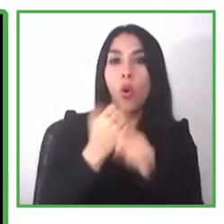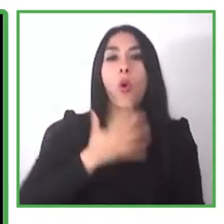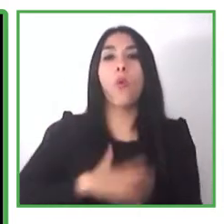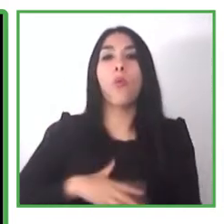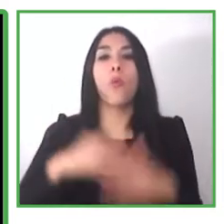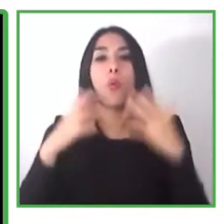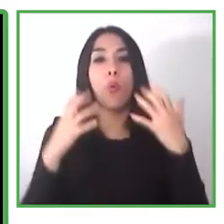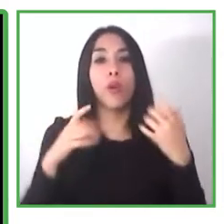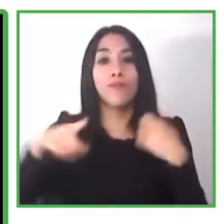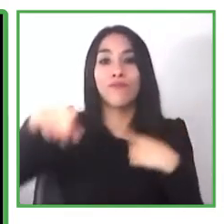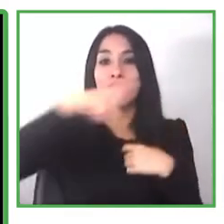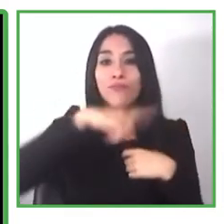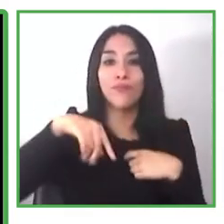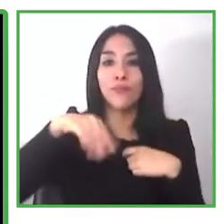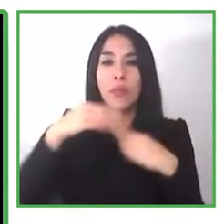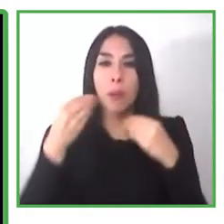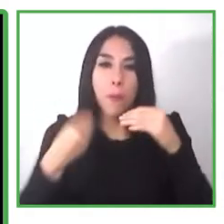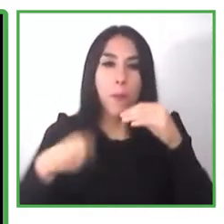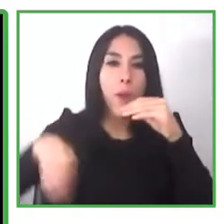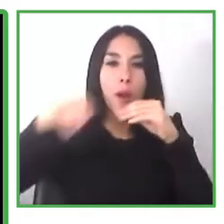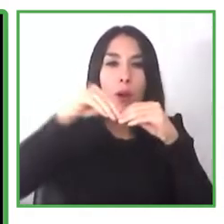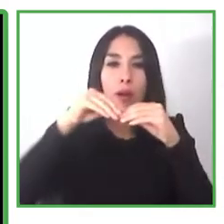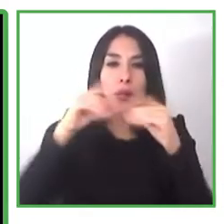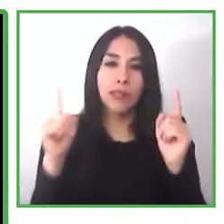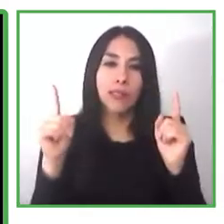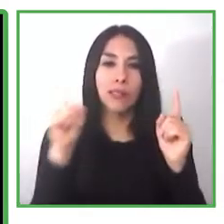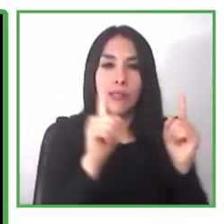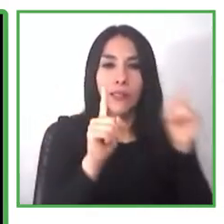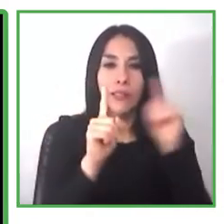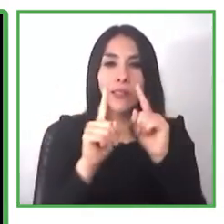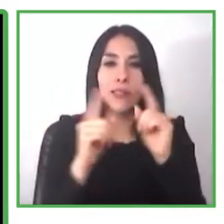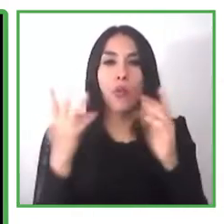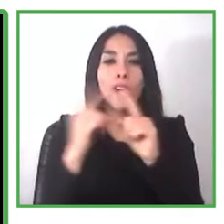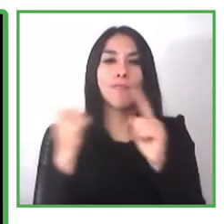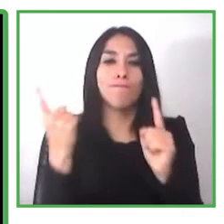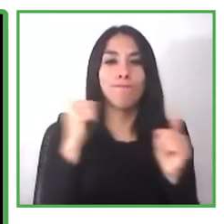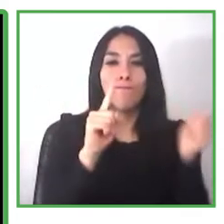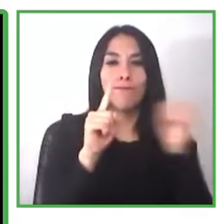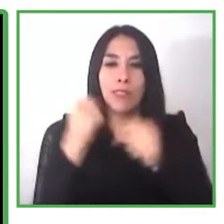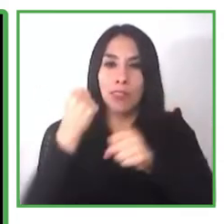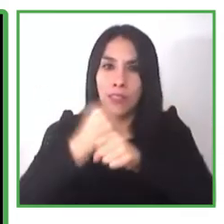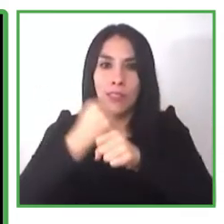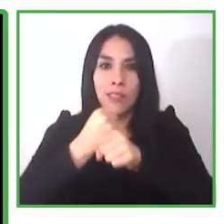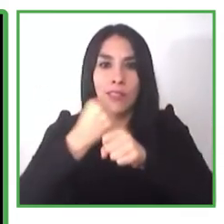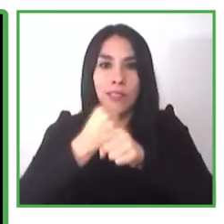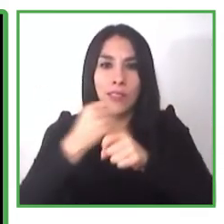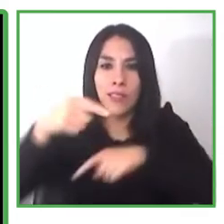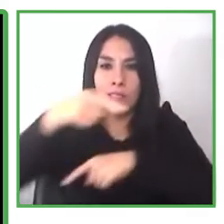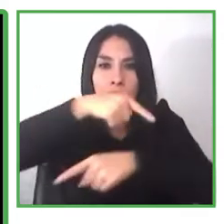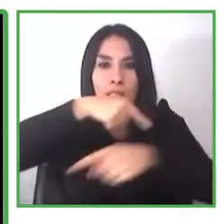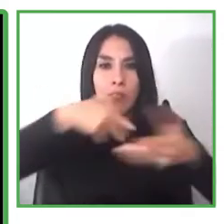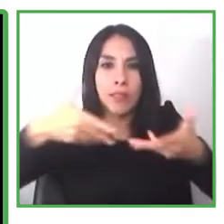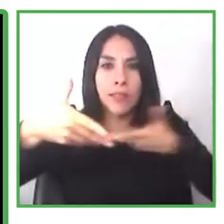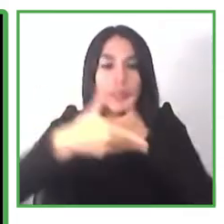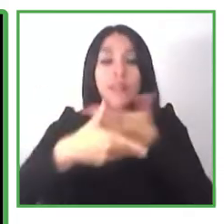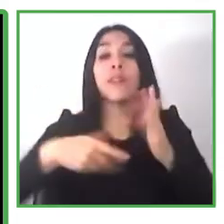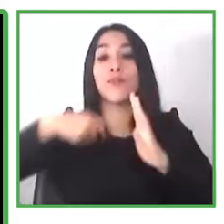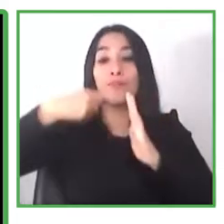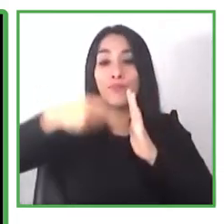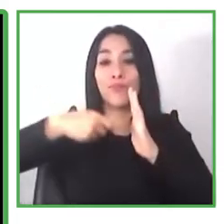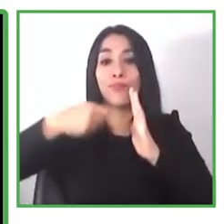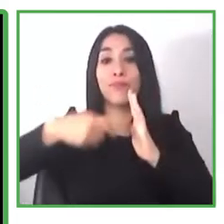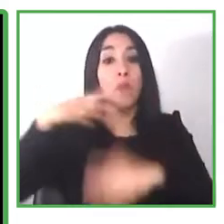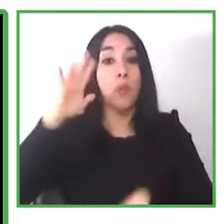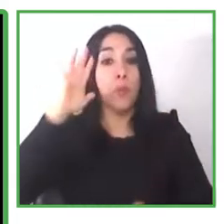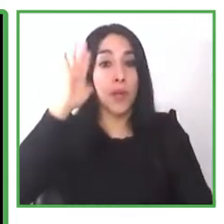choose a president of our president and the chairperson of the ability